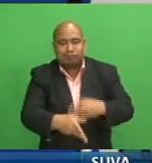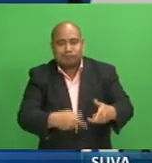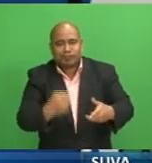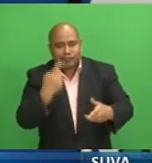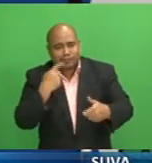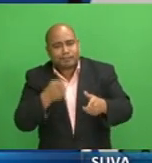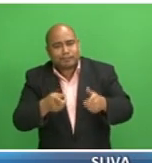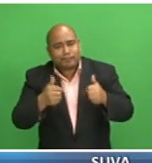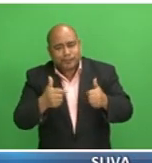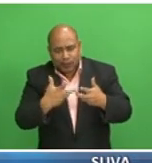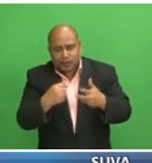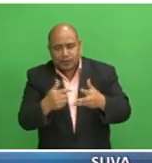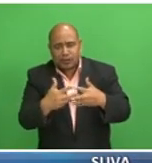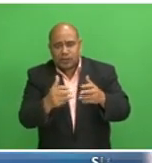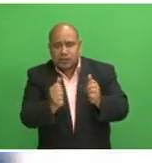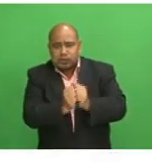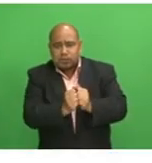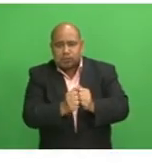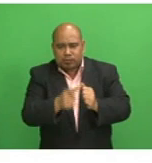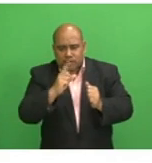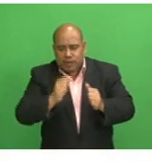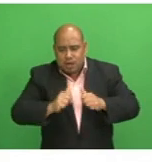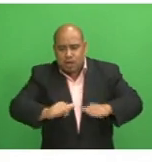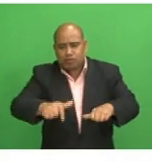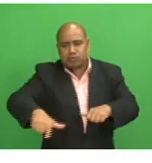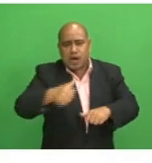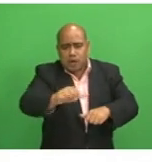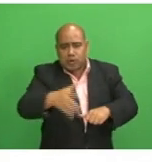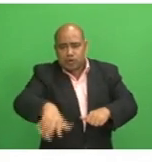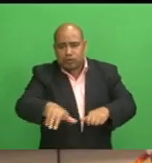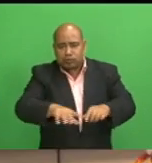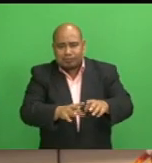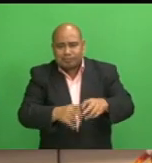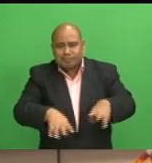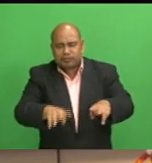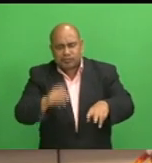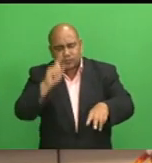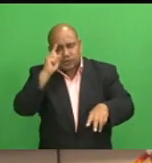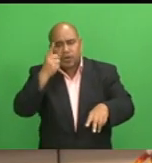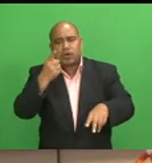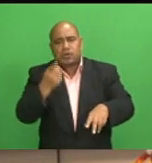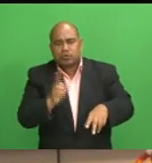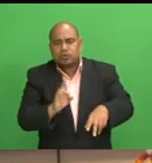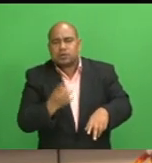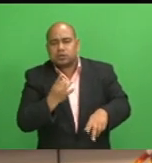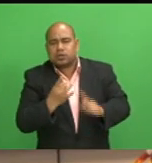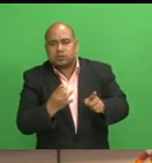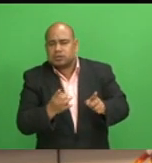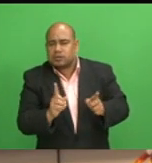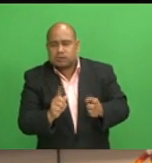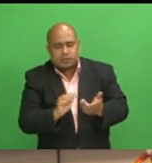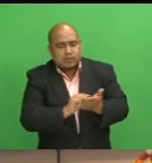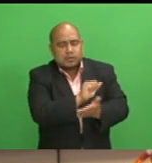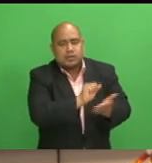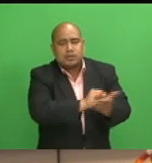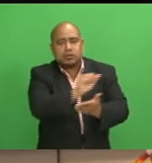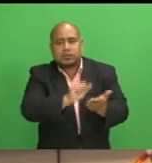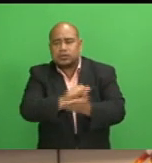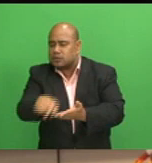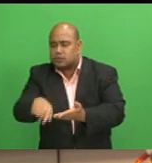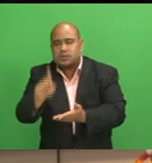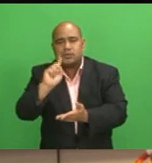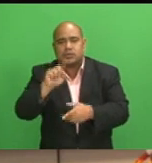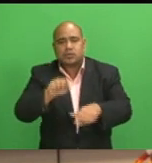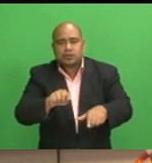local businesses to understand what sort of market they can tap into. This one got into more of the